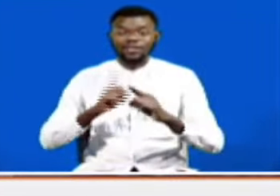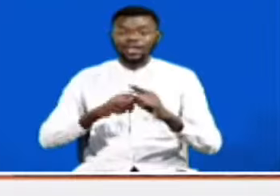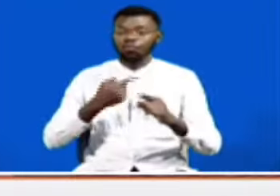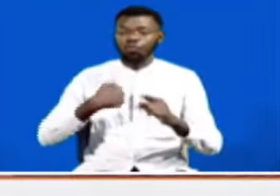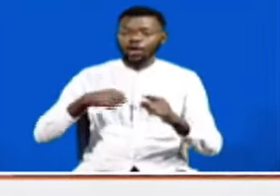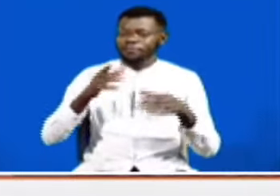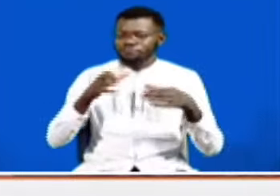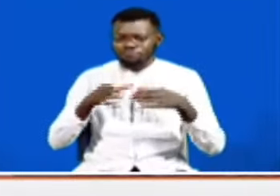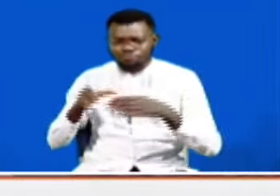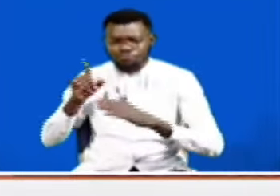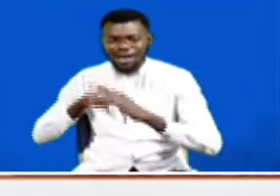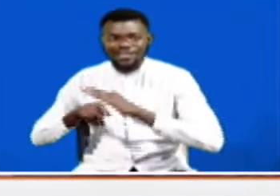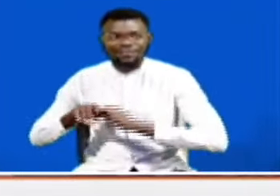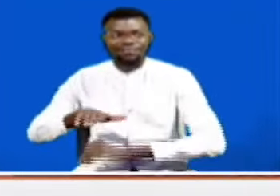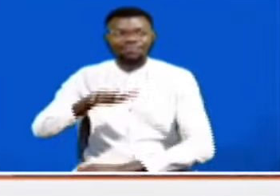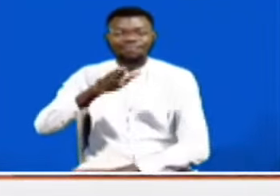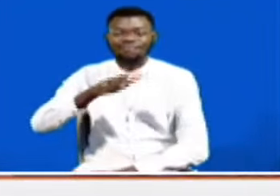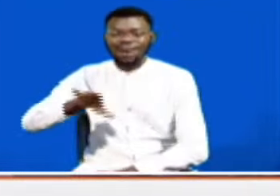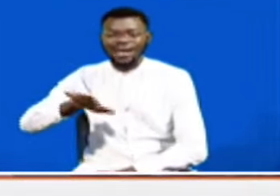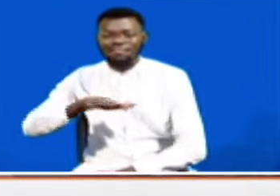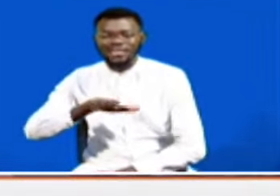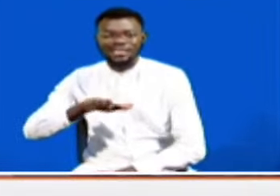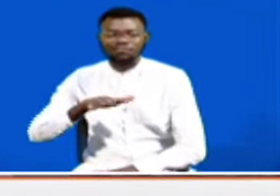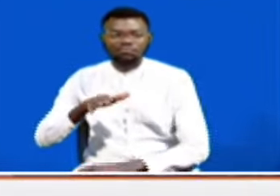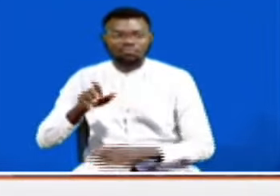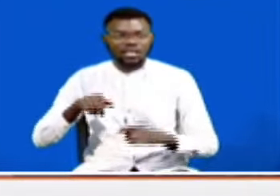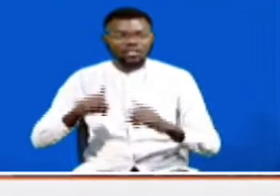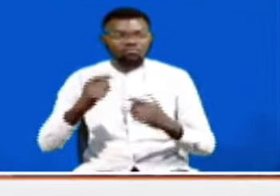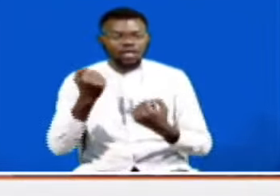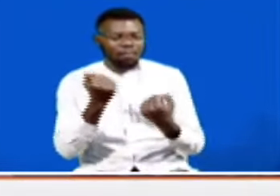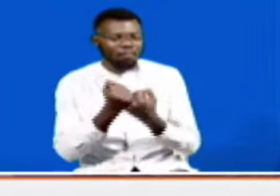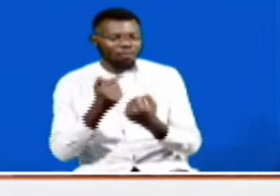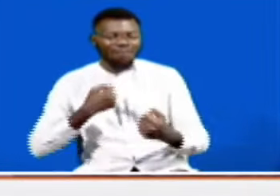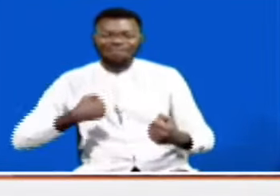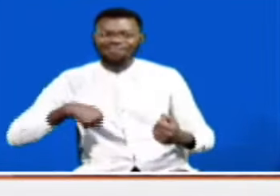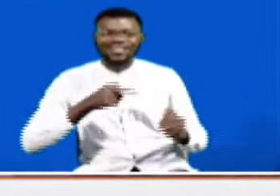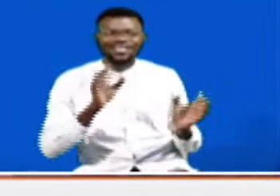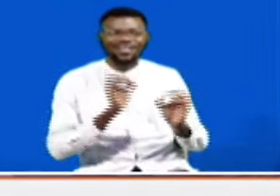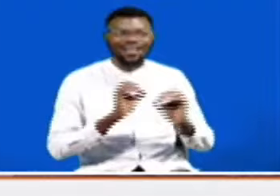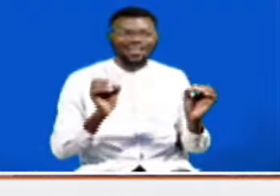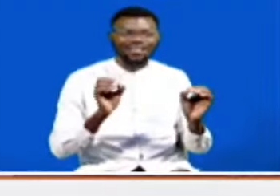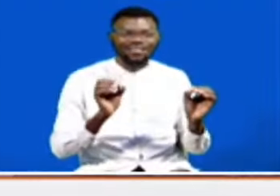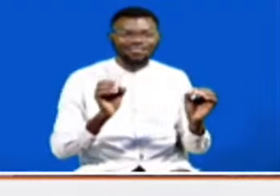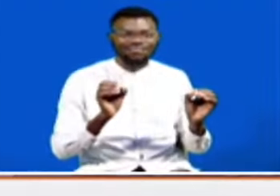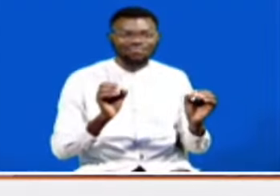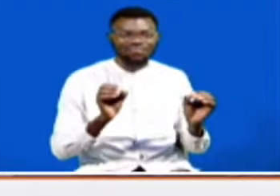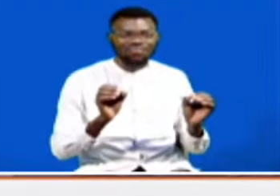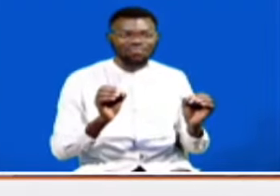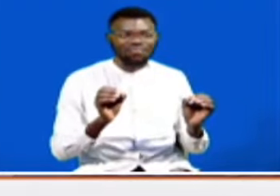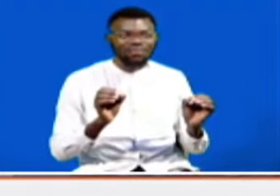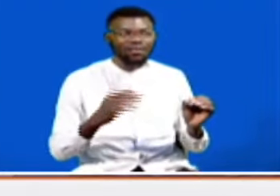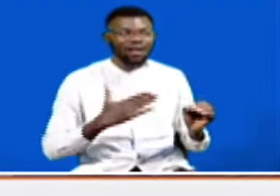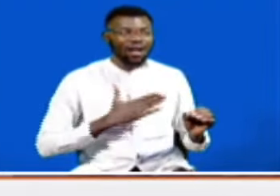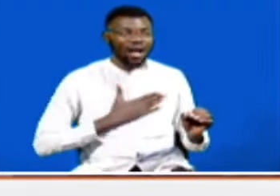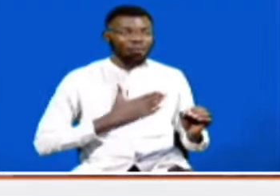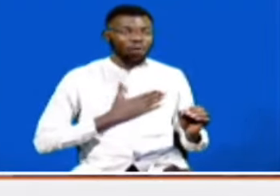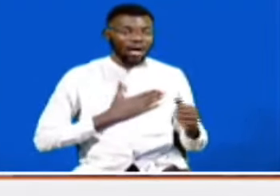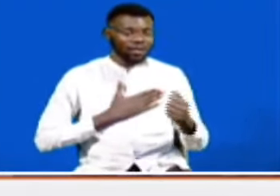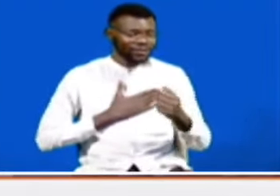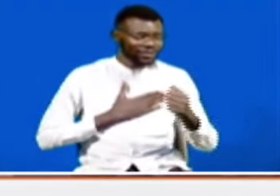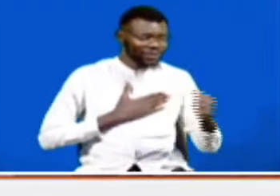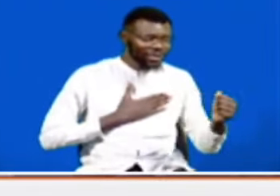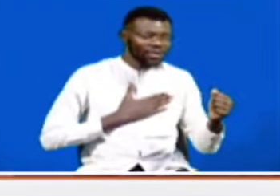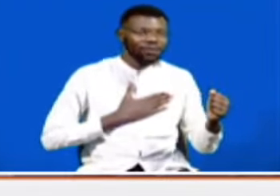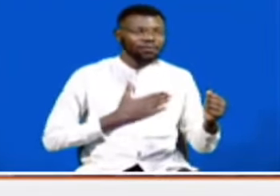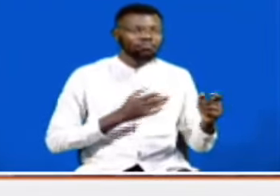We realized it was all academic. I think instructions had been given that there's no amendment from the minority